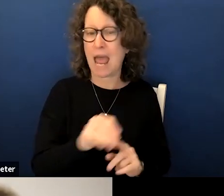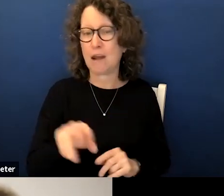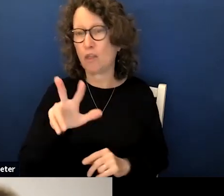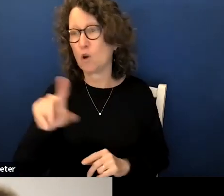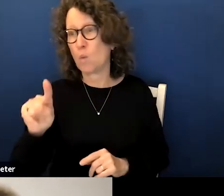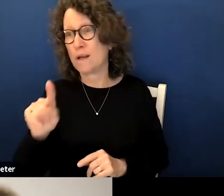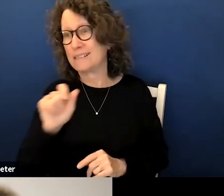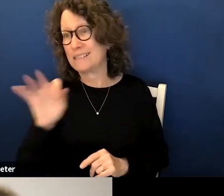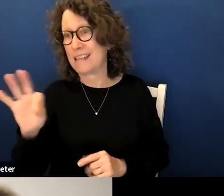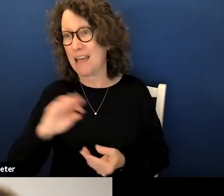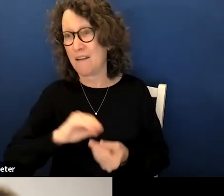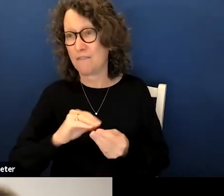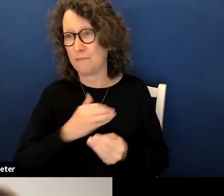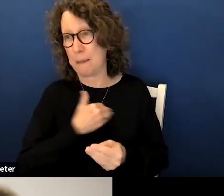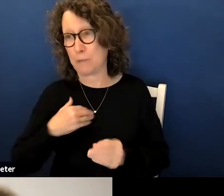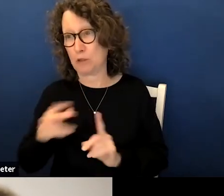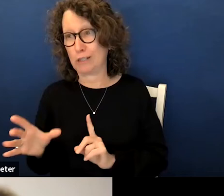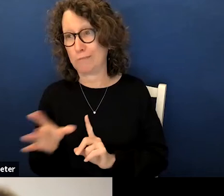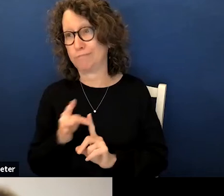members